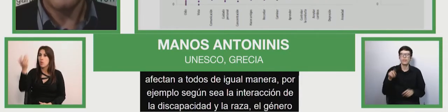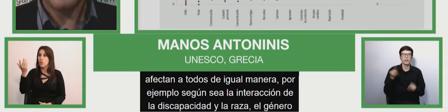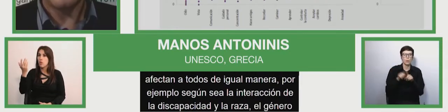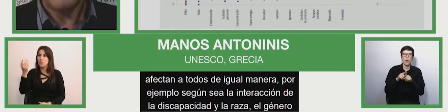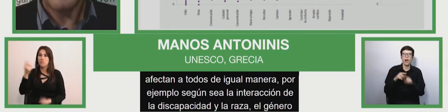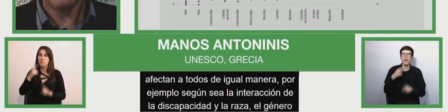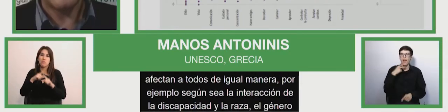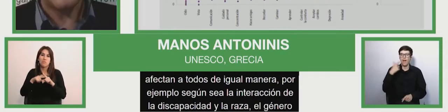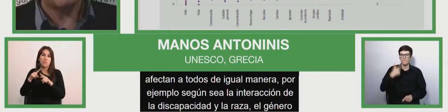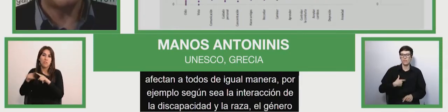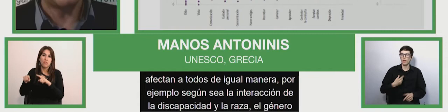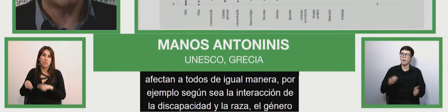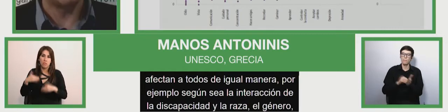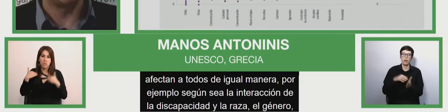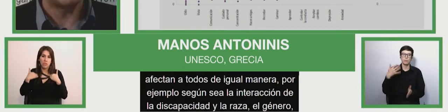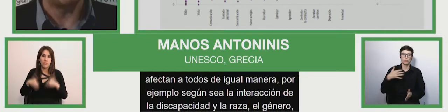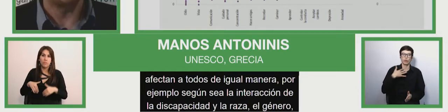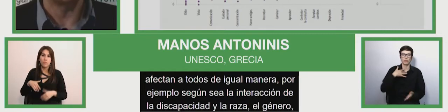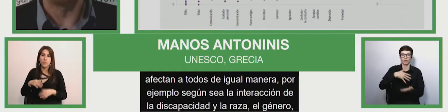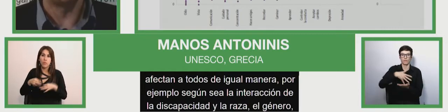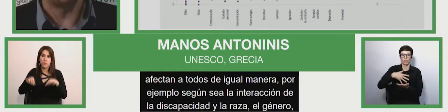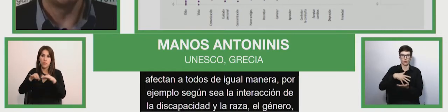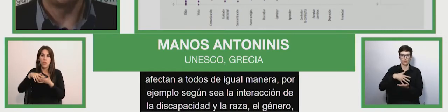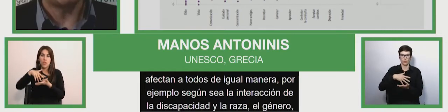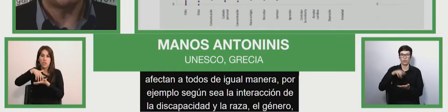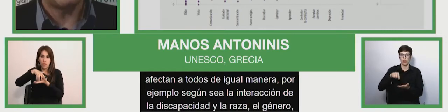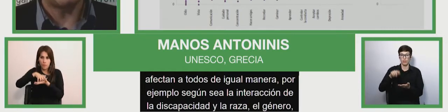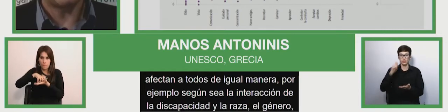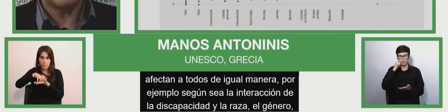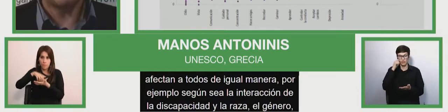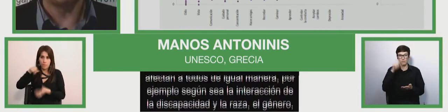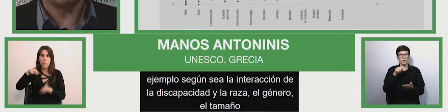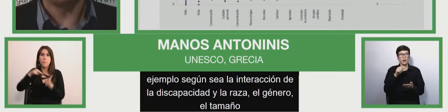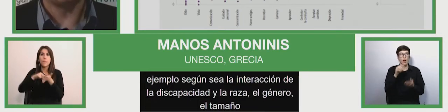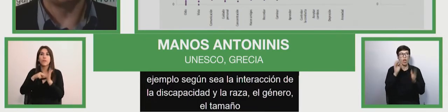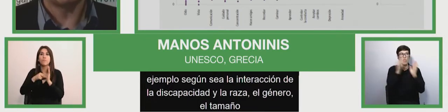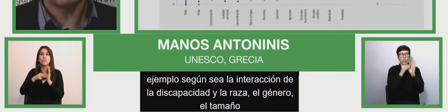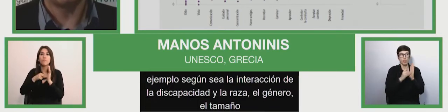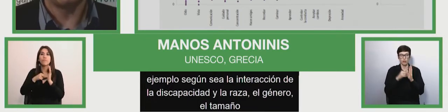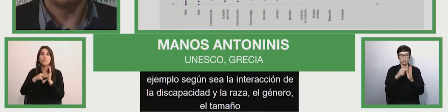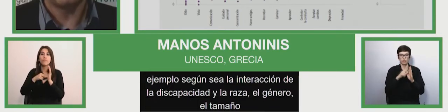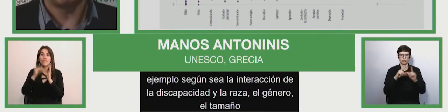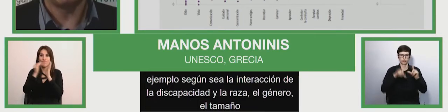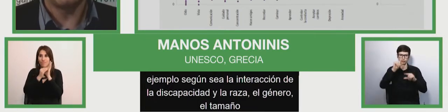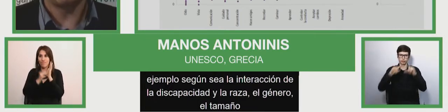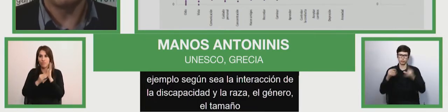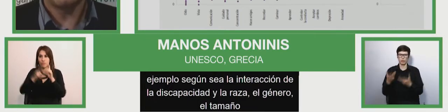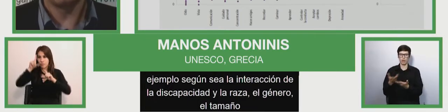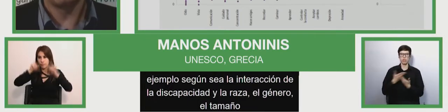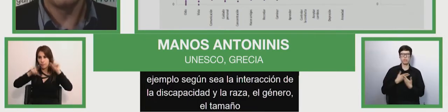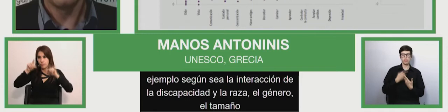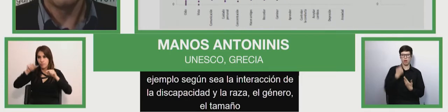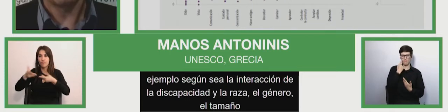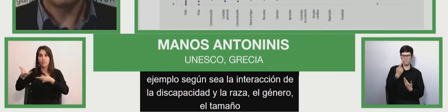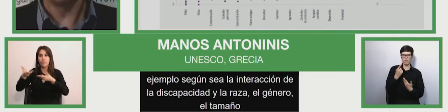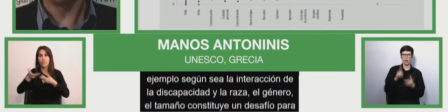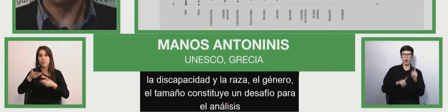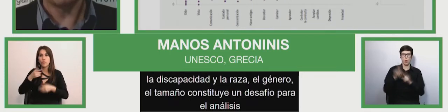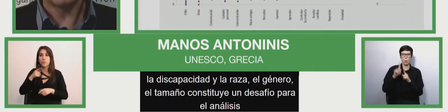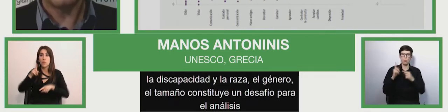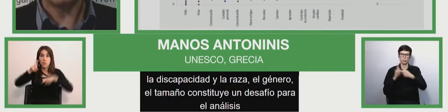sample size is a challenge for the analysis of disadvantages related in such. When you focus on